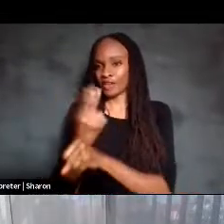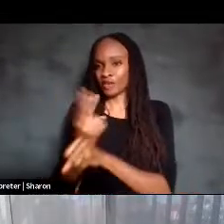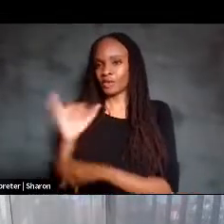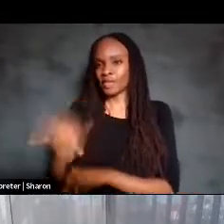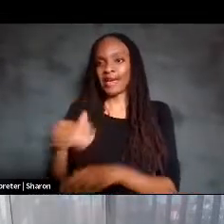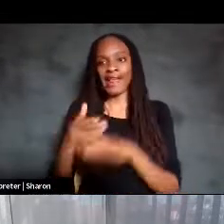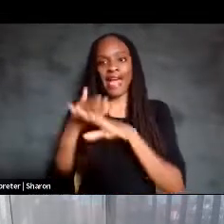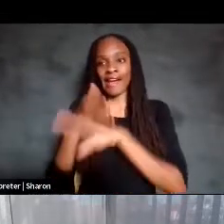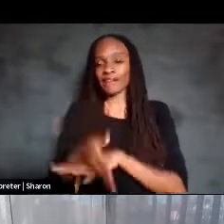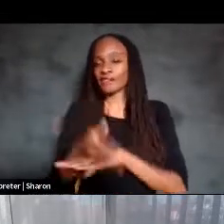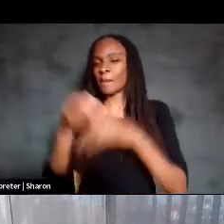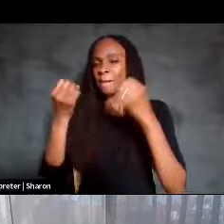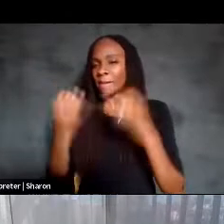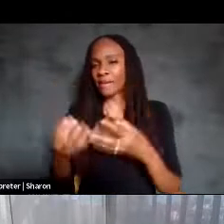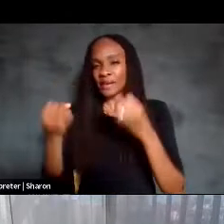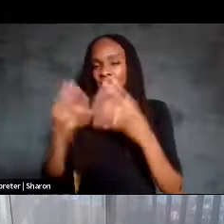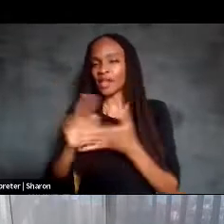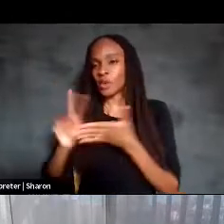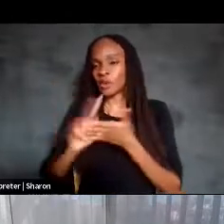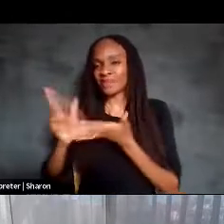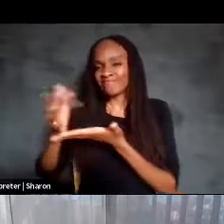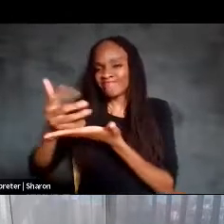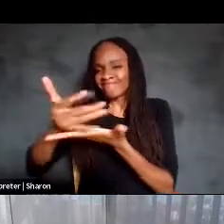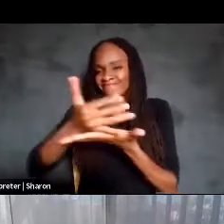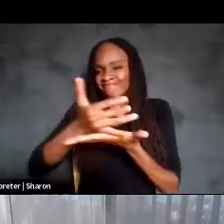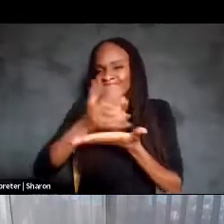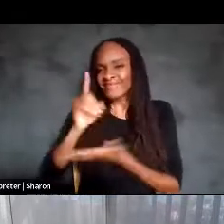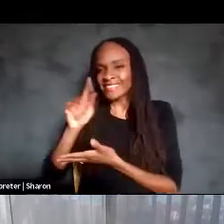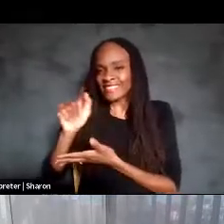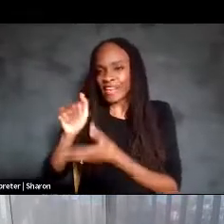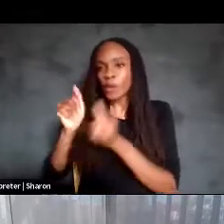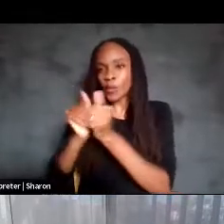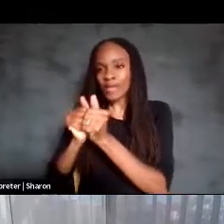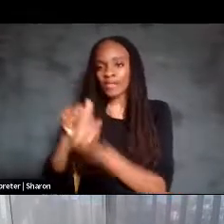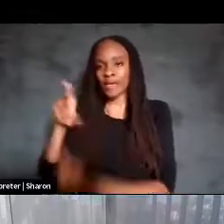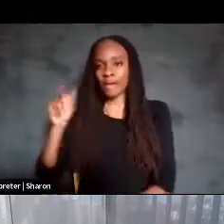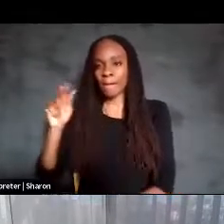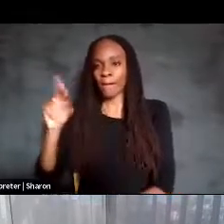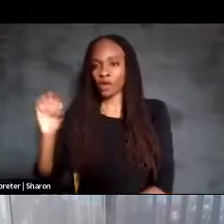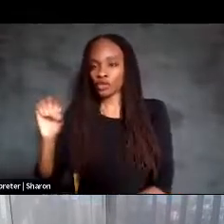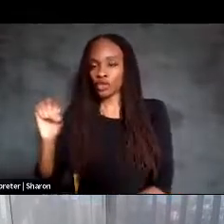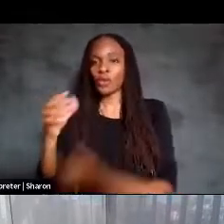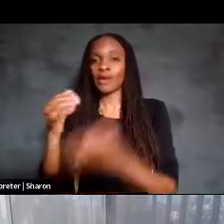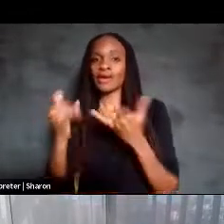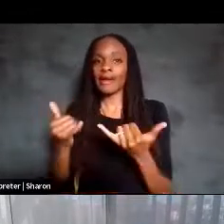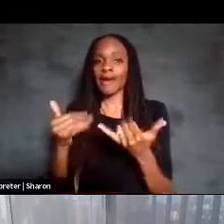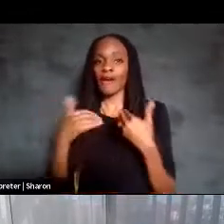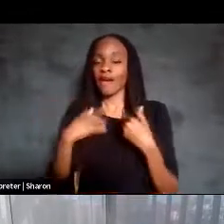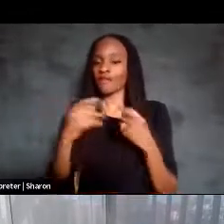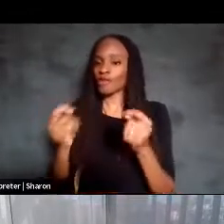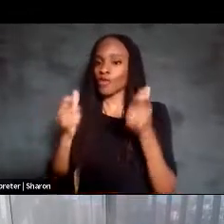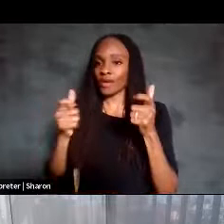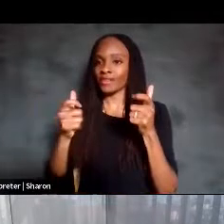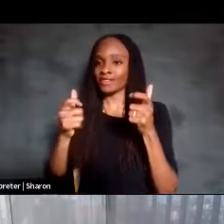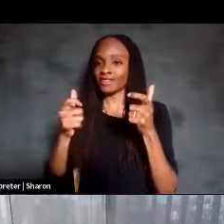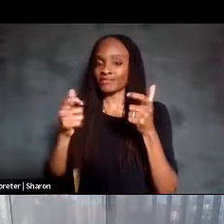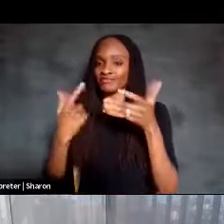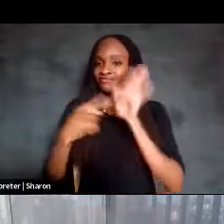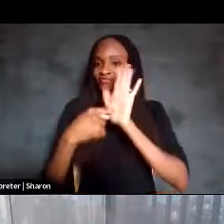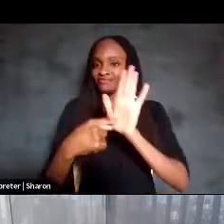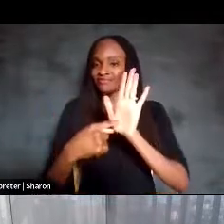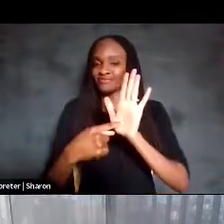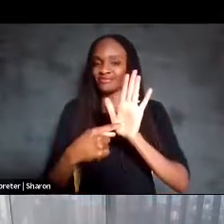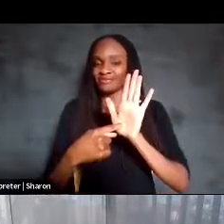of weeks and weeks of collecting data with Pancho. Now we have this quick demo here where we show him spelling out